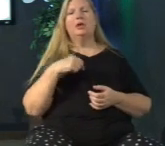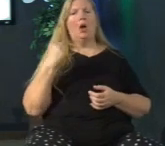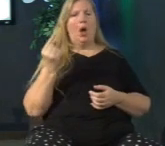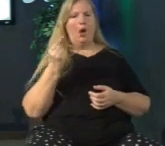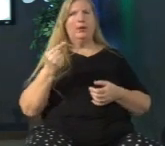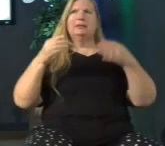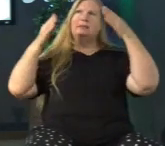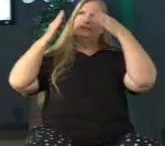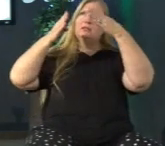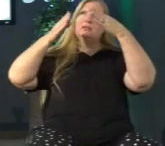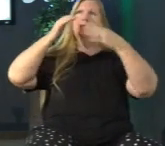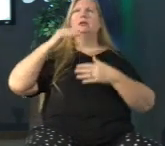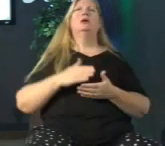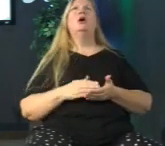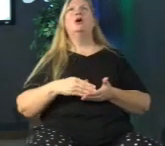that you lay before us